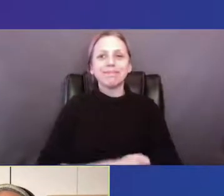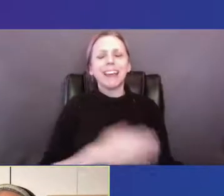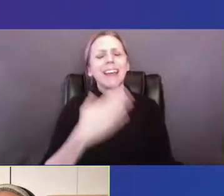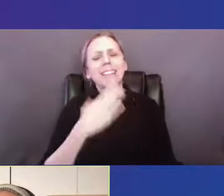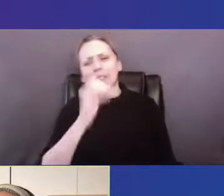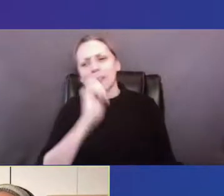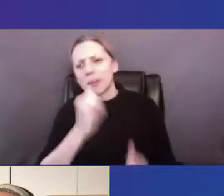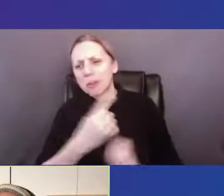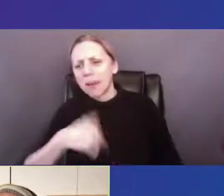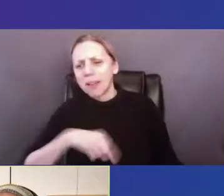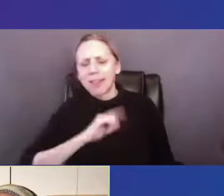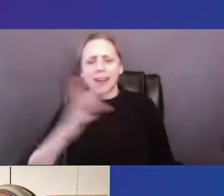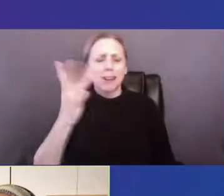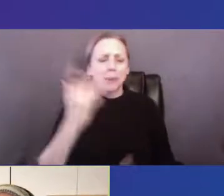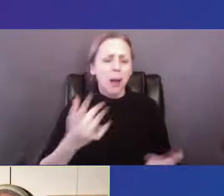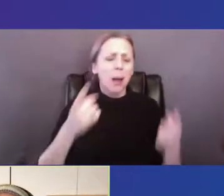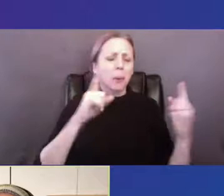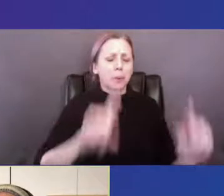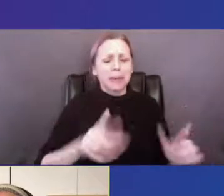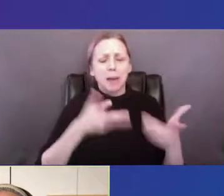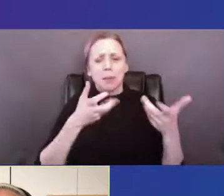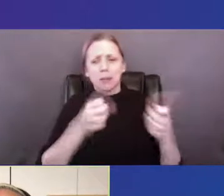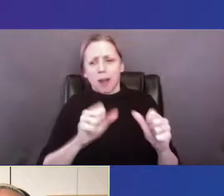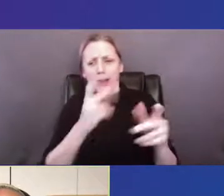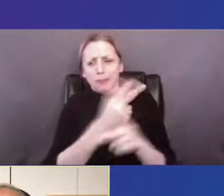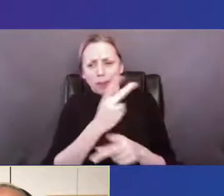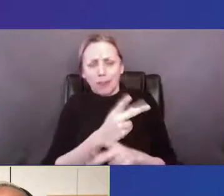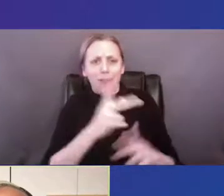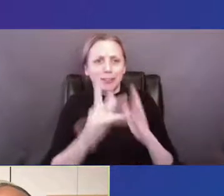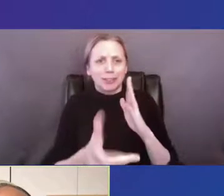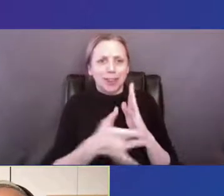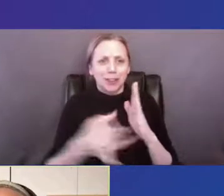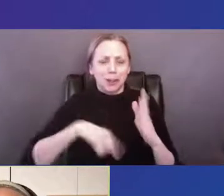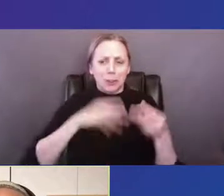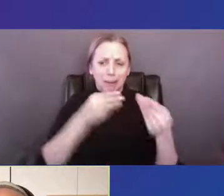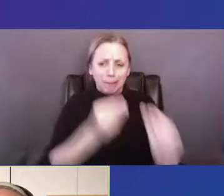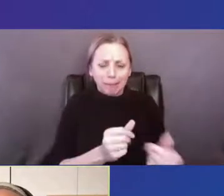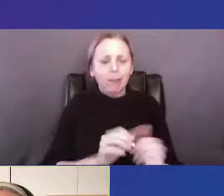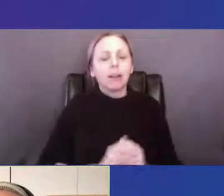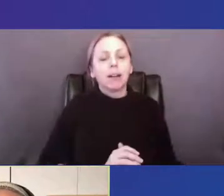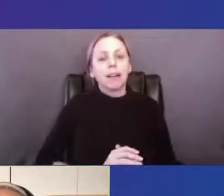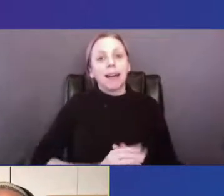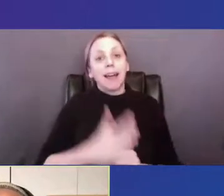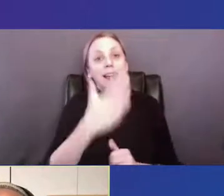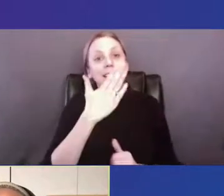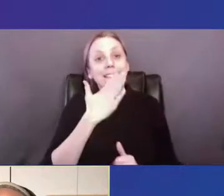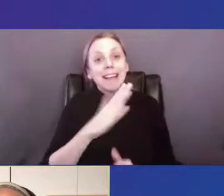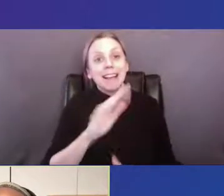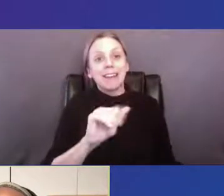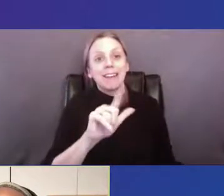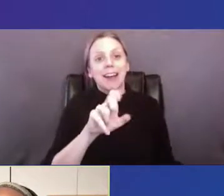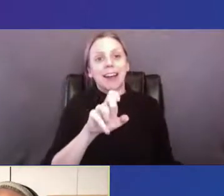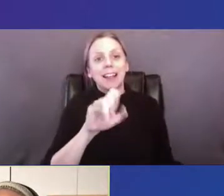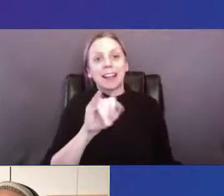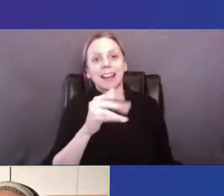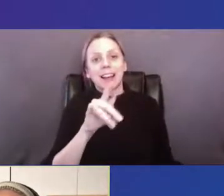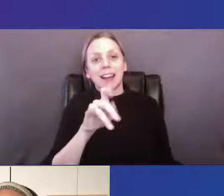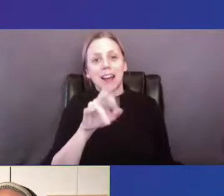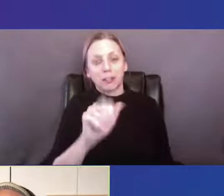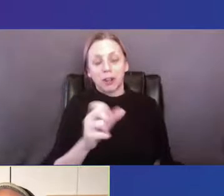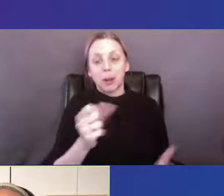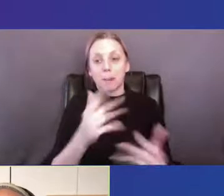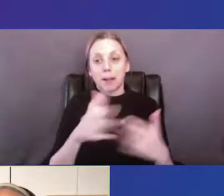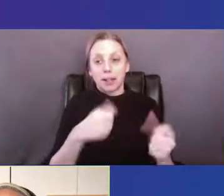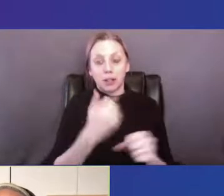Thank you. I'd like to say thank you, Alejandra. And years prior,